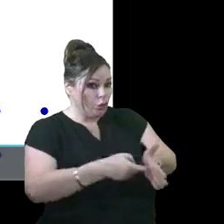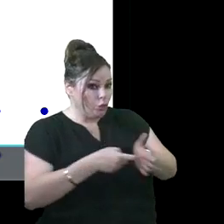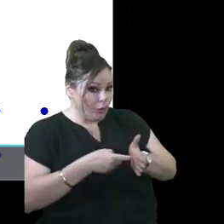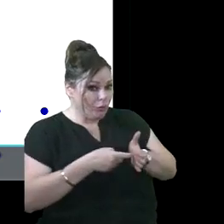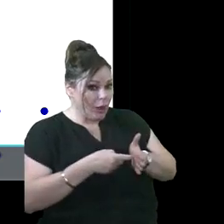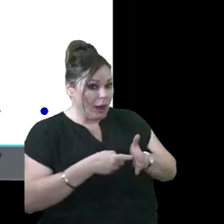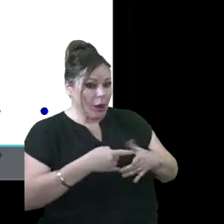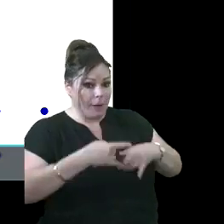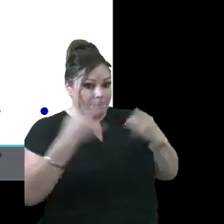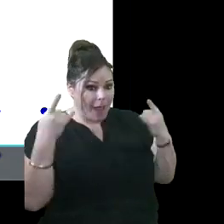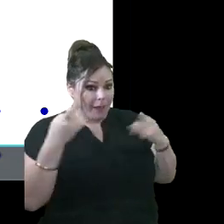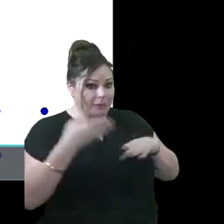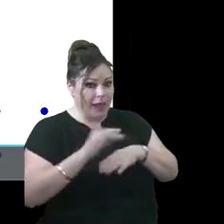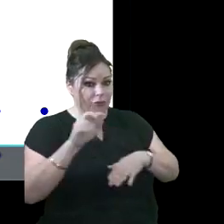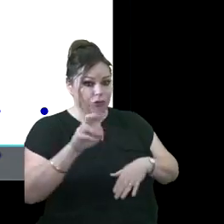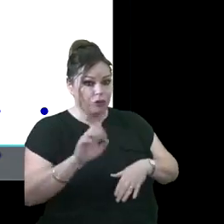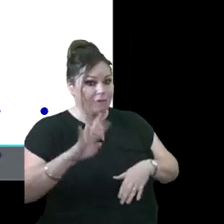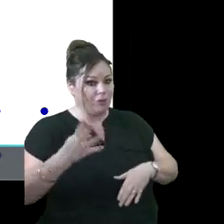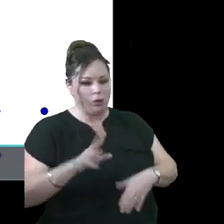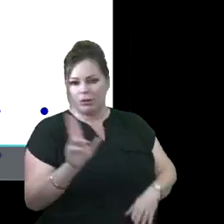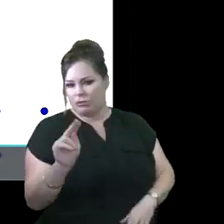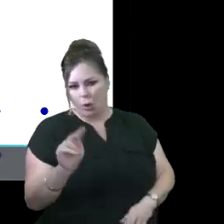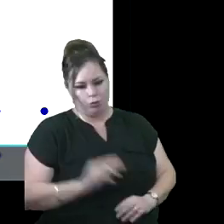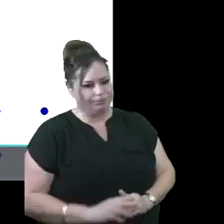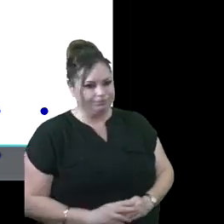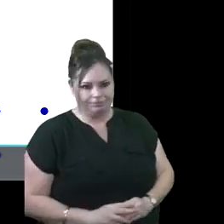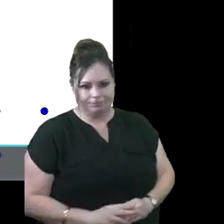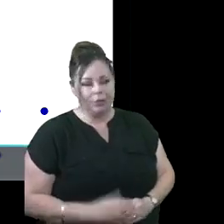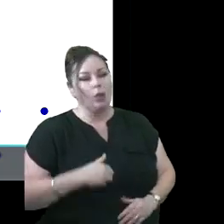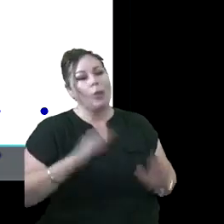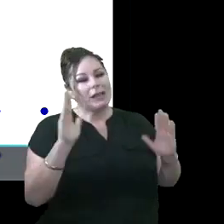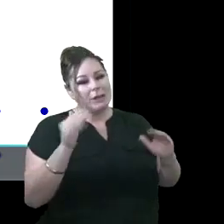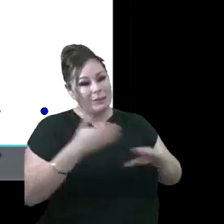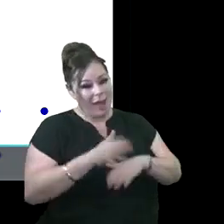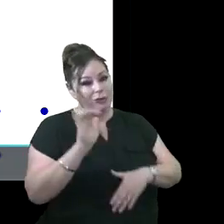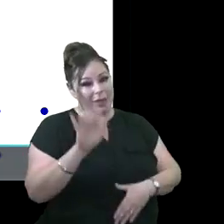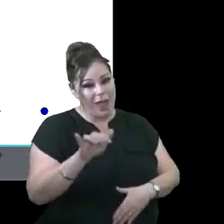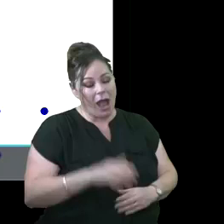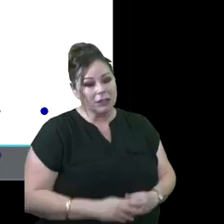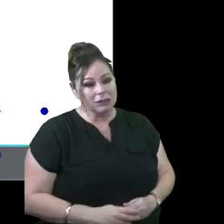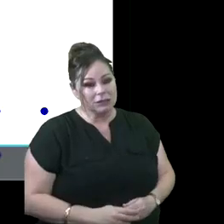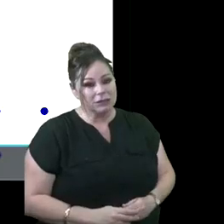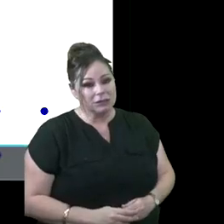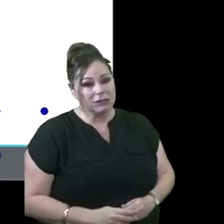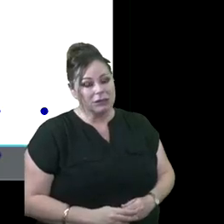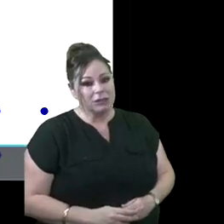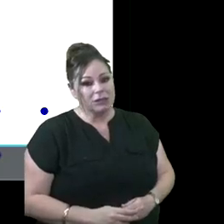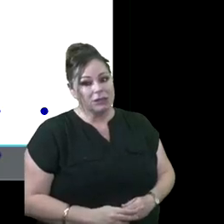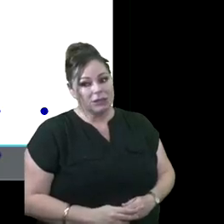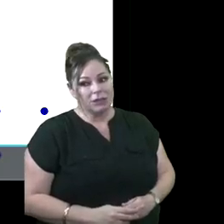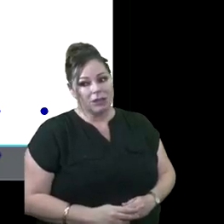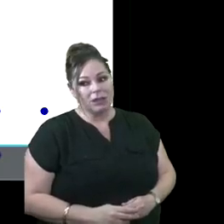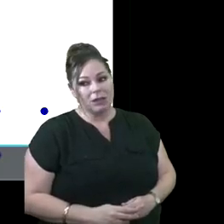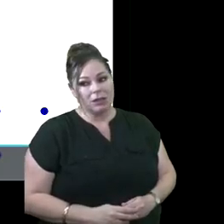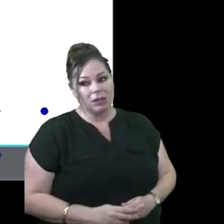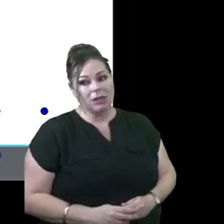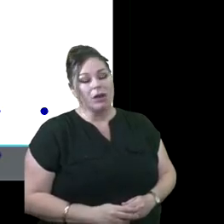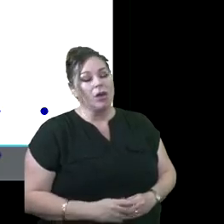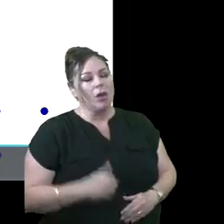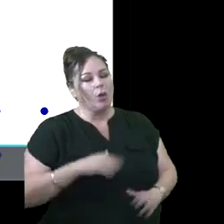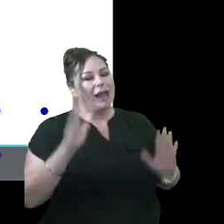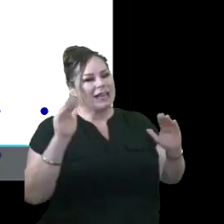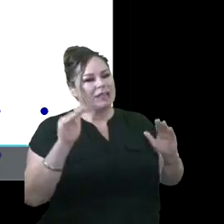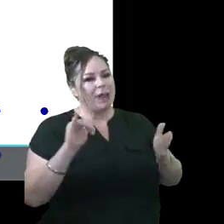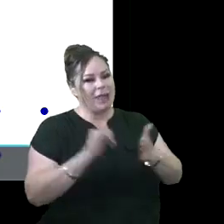4th. And so we anticipate that beyond that, there will be a requirement for all scholars to return